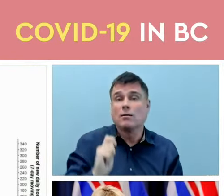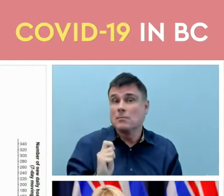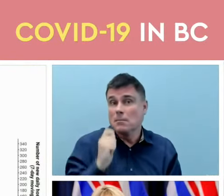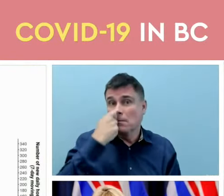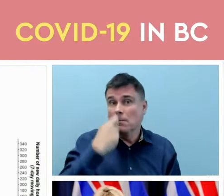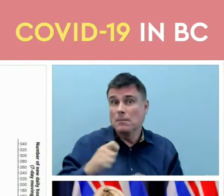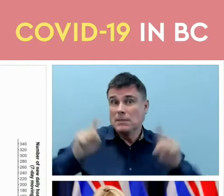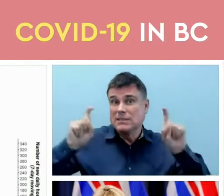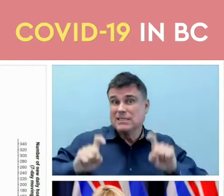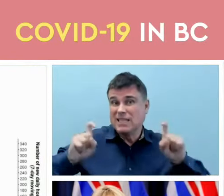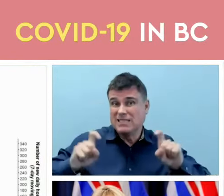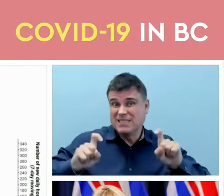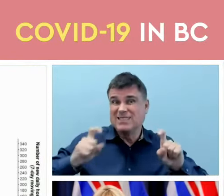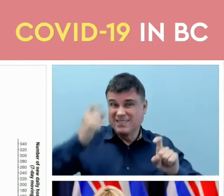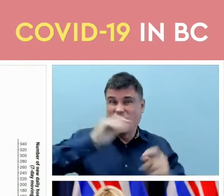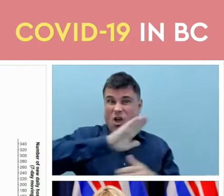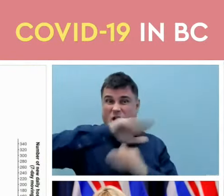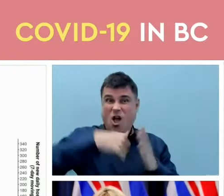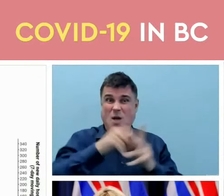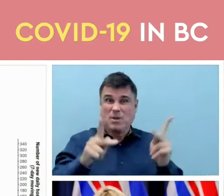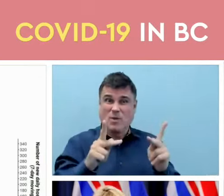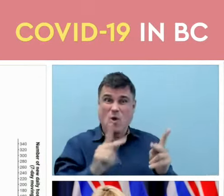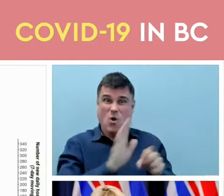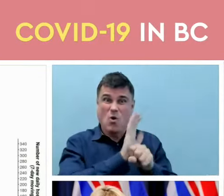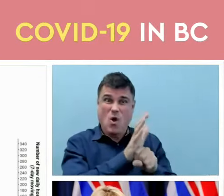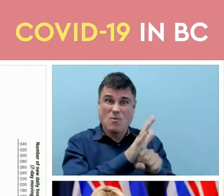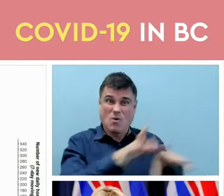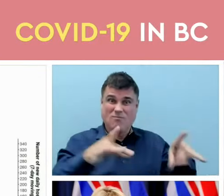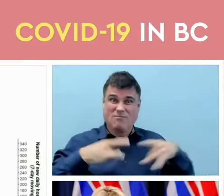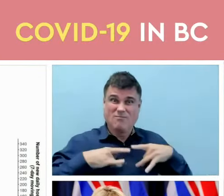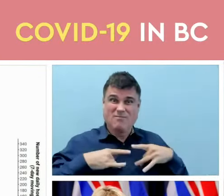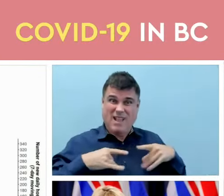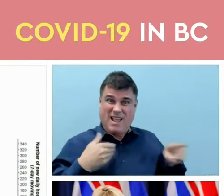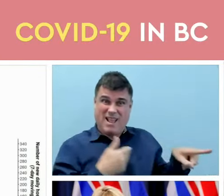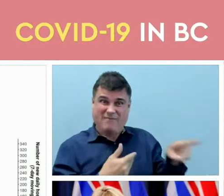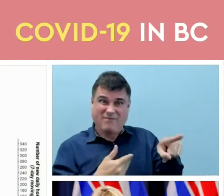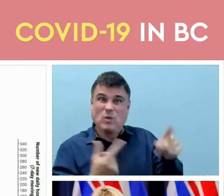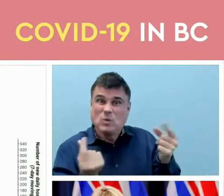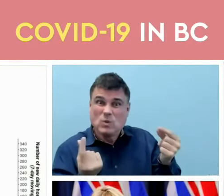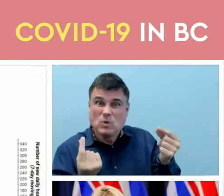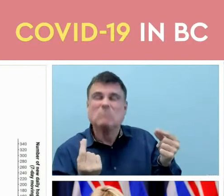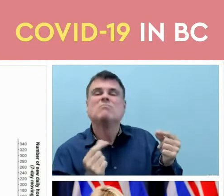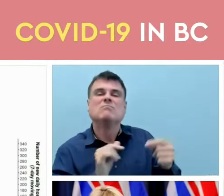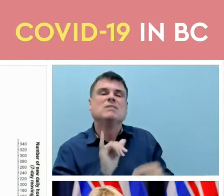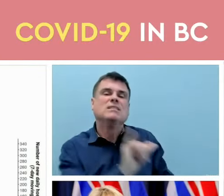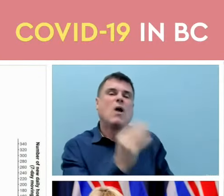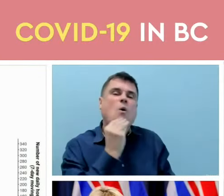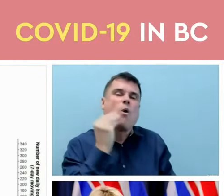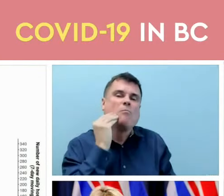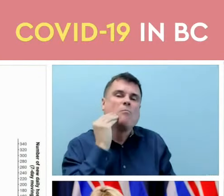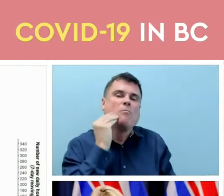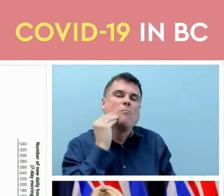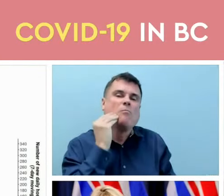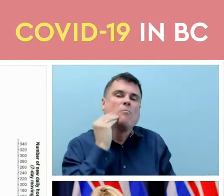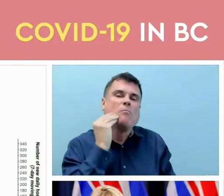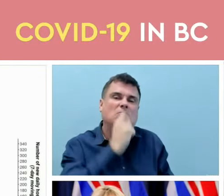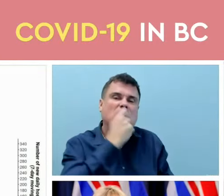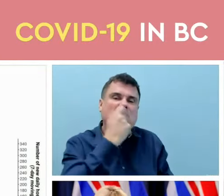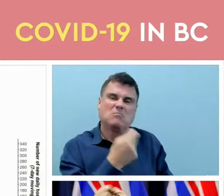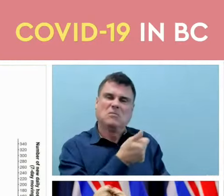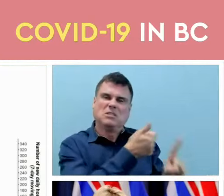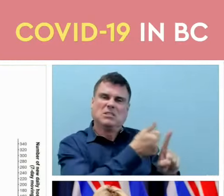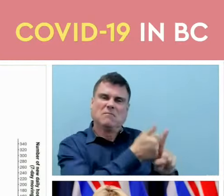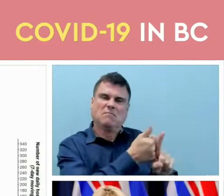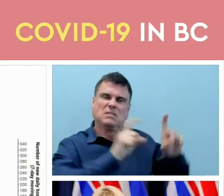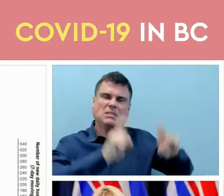COVID as we know many people now are using rapid tests and are being able to self-diagnose in the community and take the measures they need